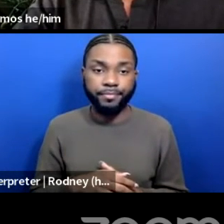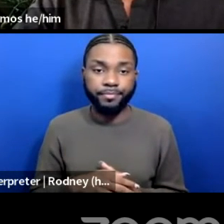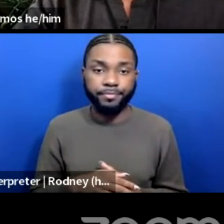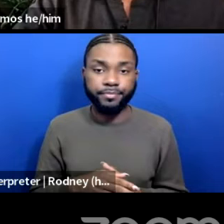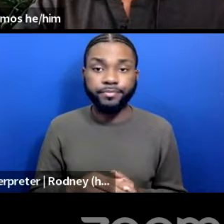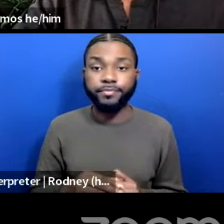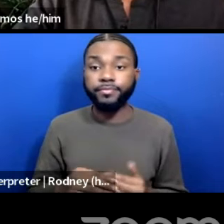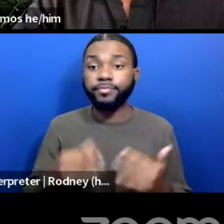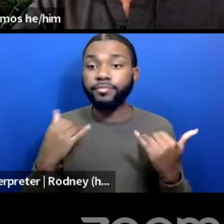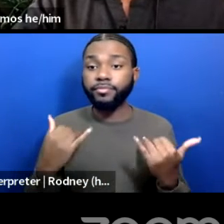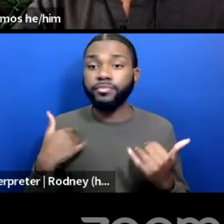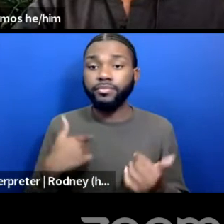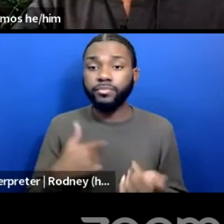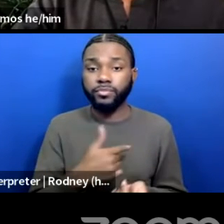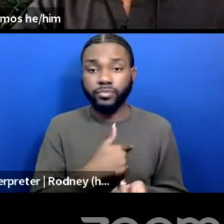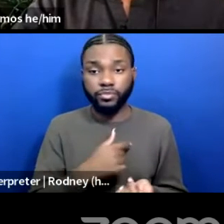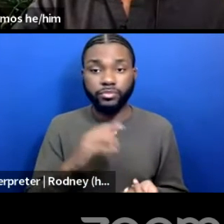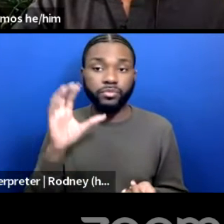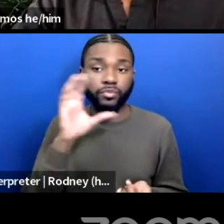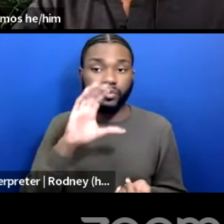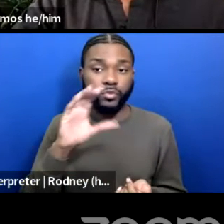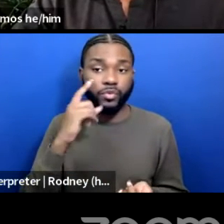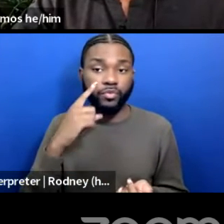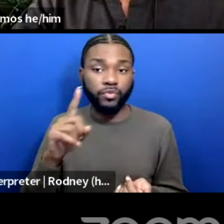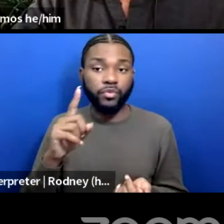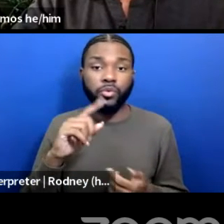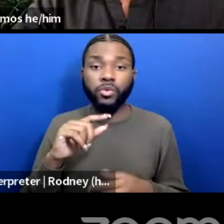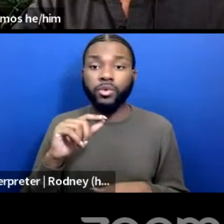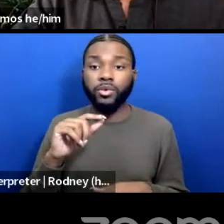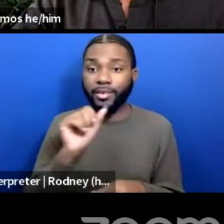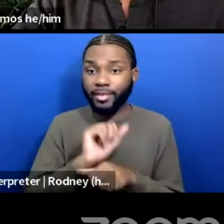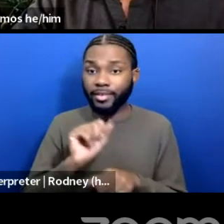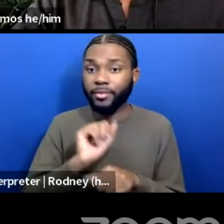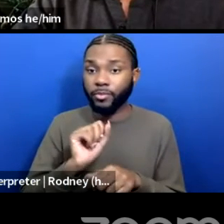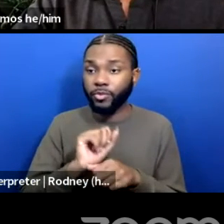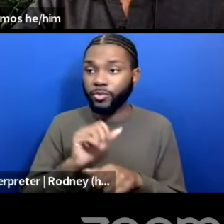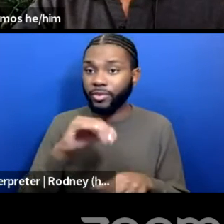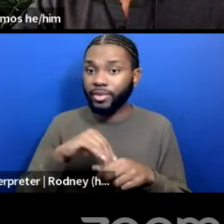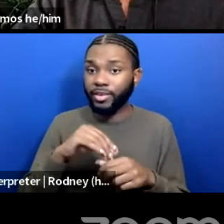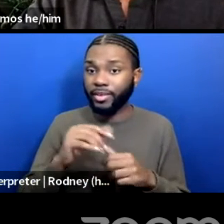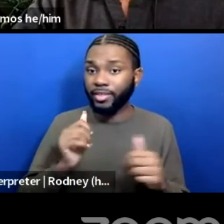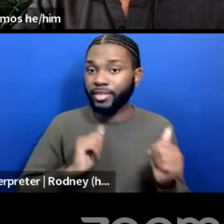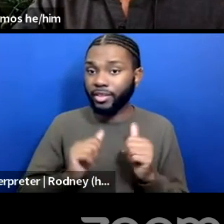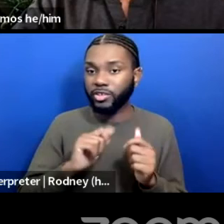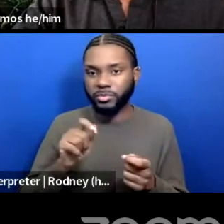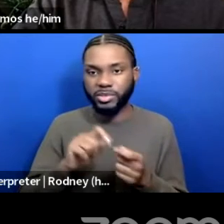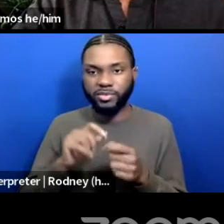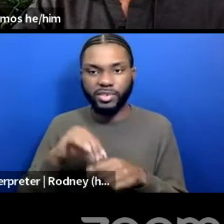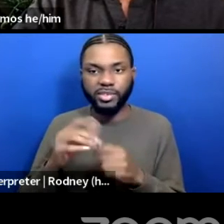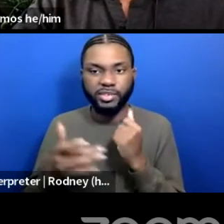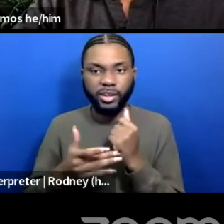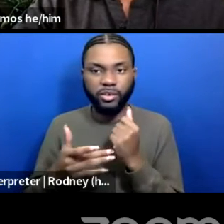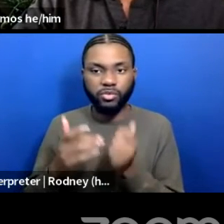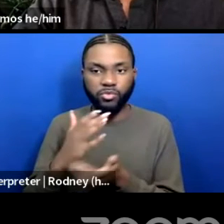now we are looking for labor in theater, particularly in the technical end of the field,